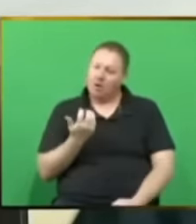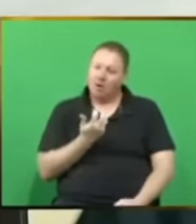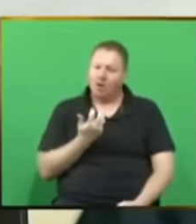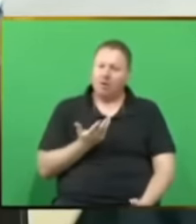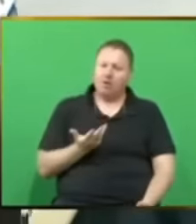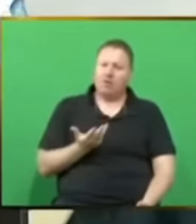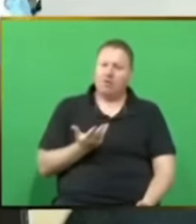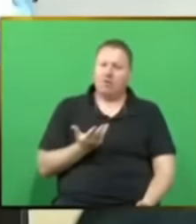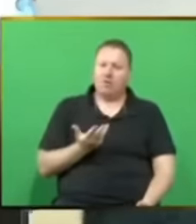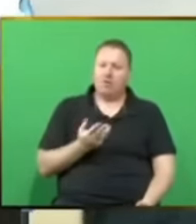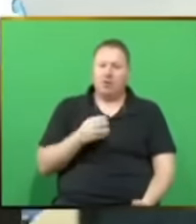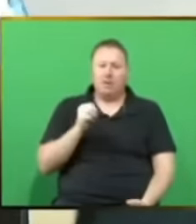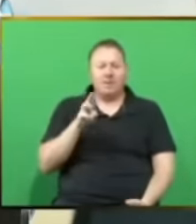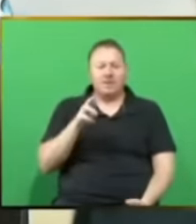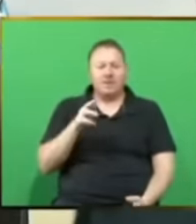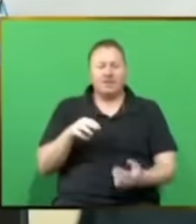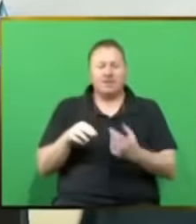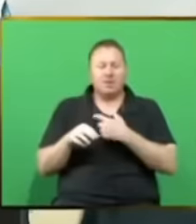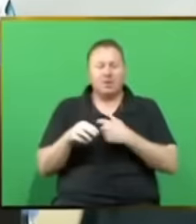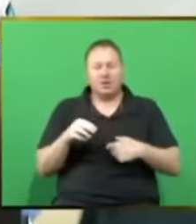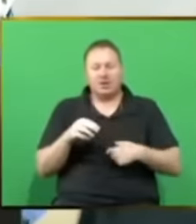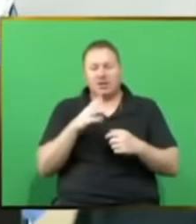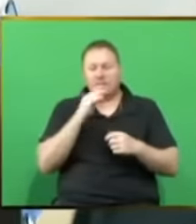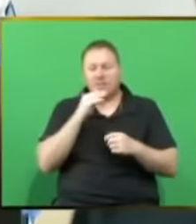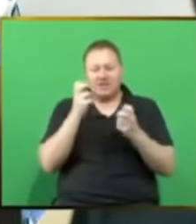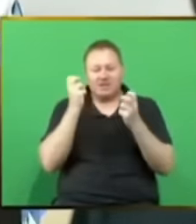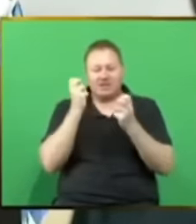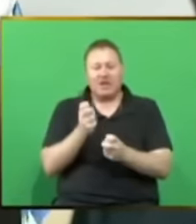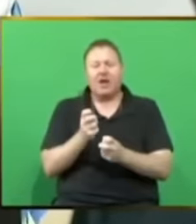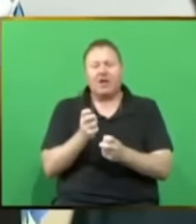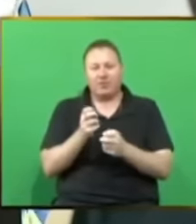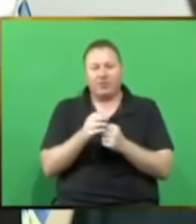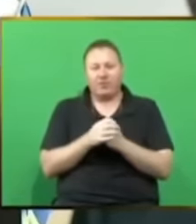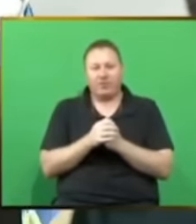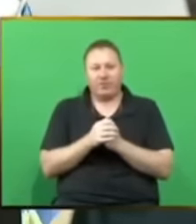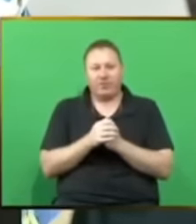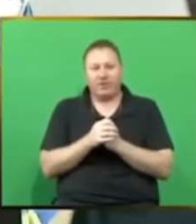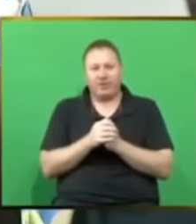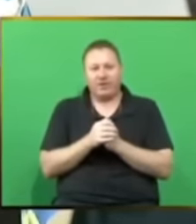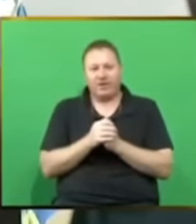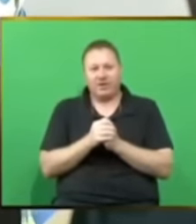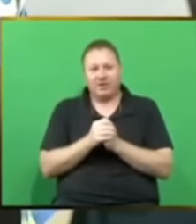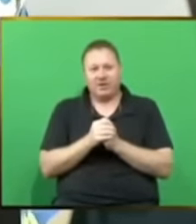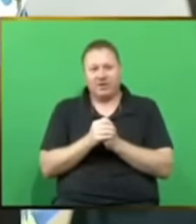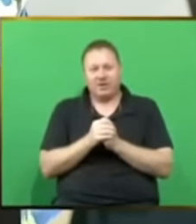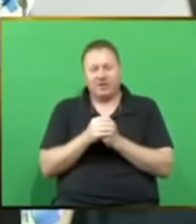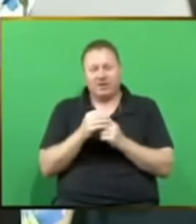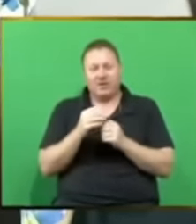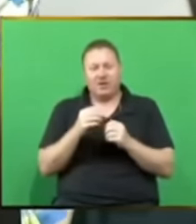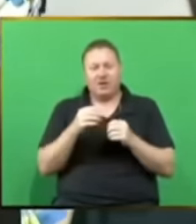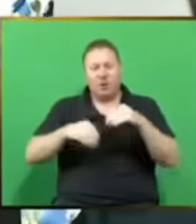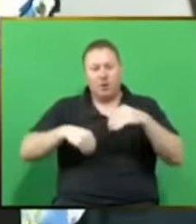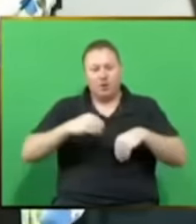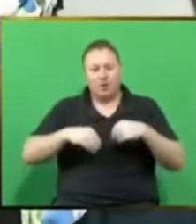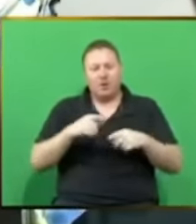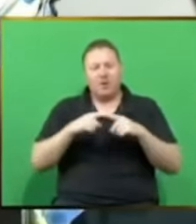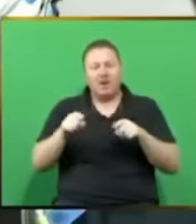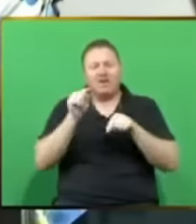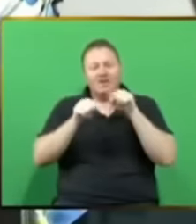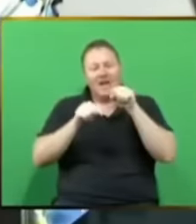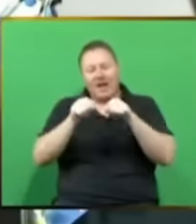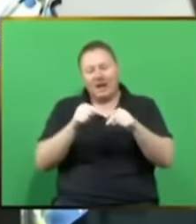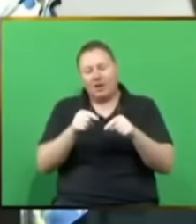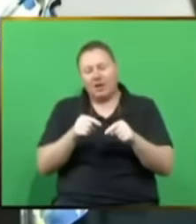Mr. President, speak tough on corruption, when allegations of corruption and looting have been leveled against the Deputy